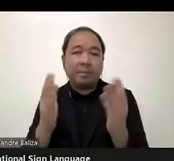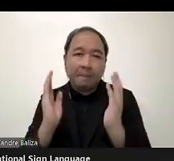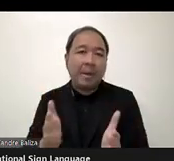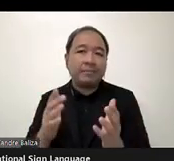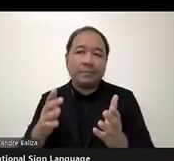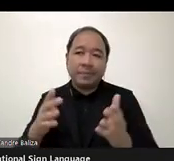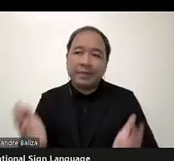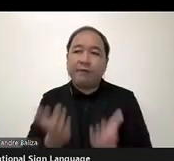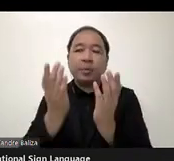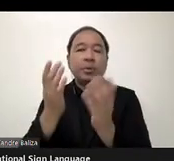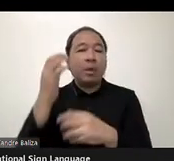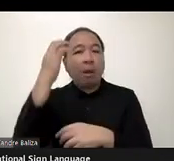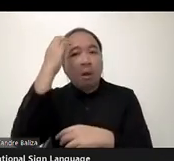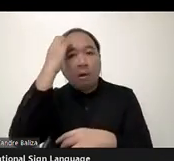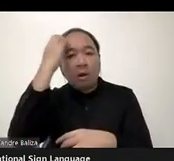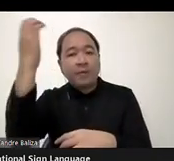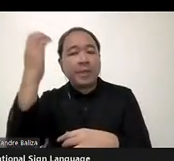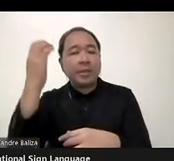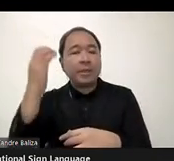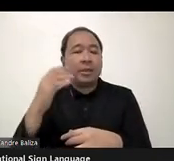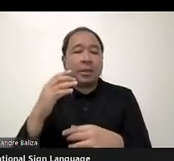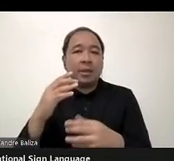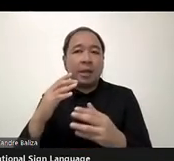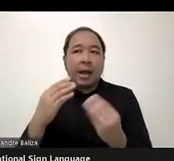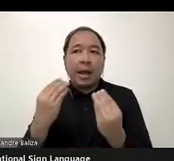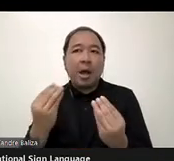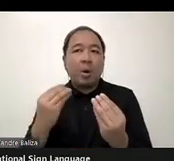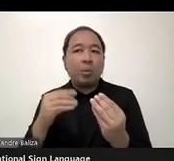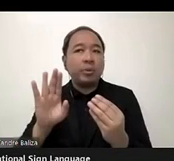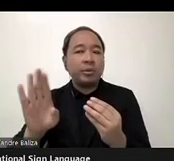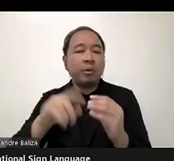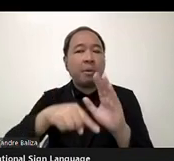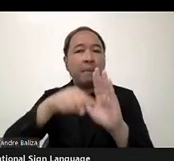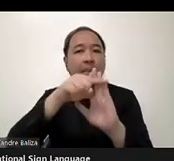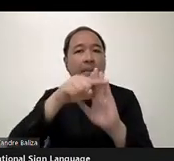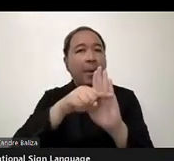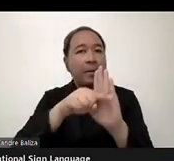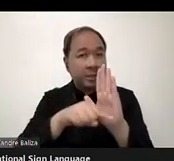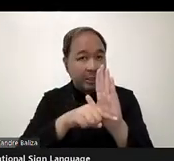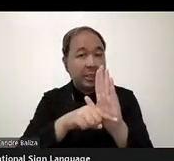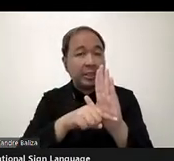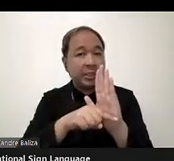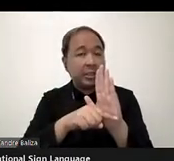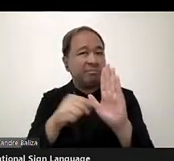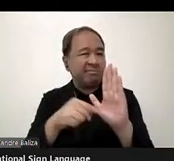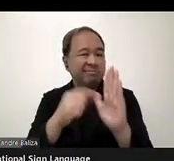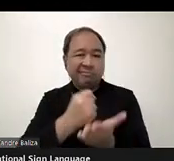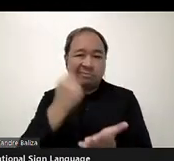to enact first policies, uh, uh, uh, to,